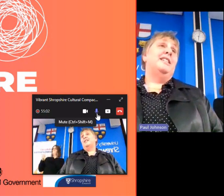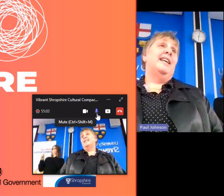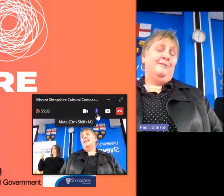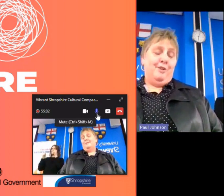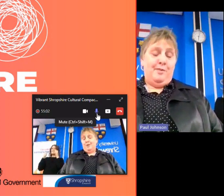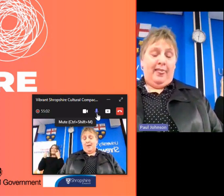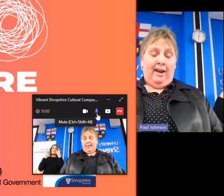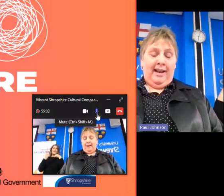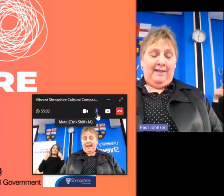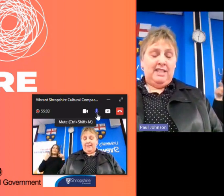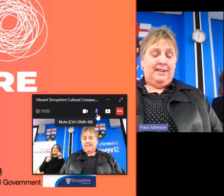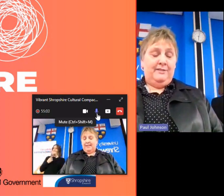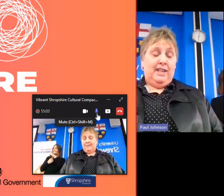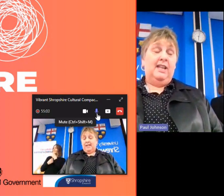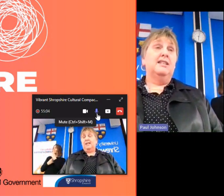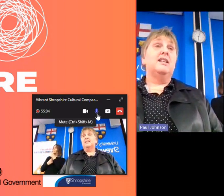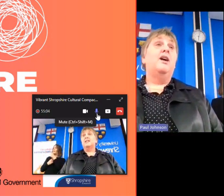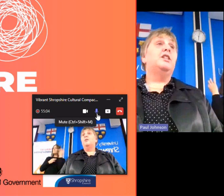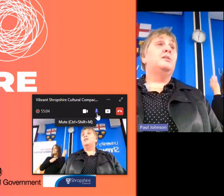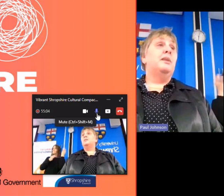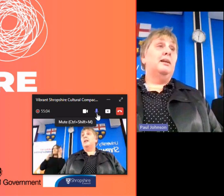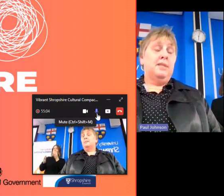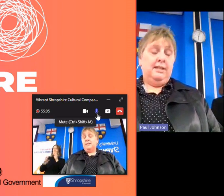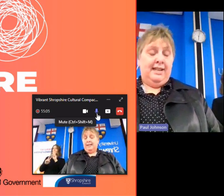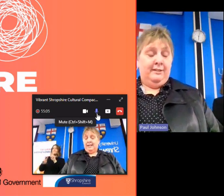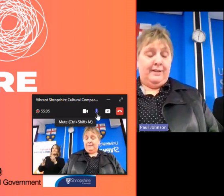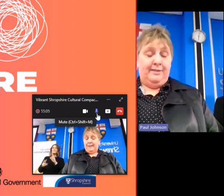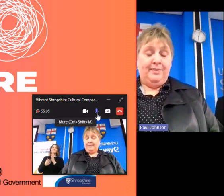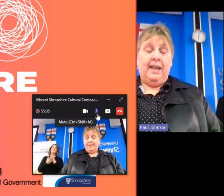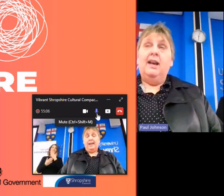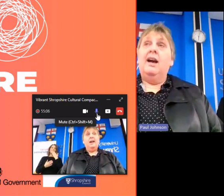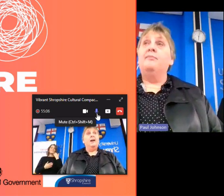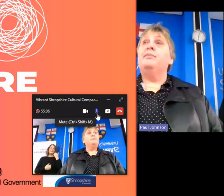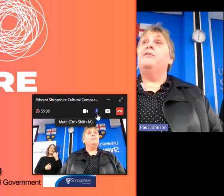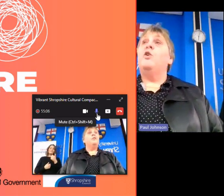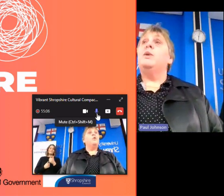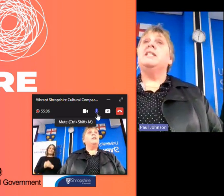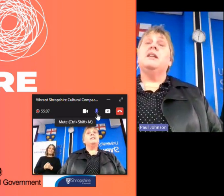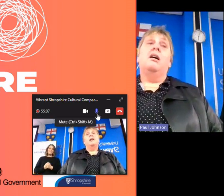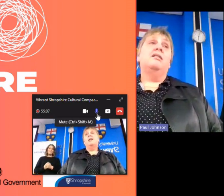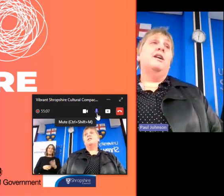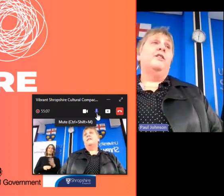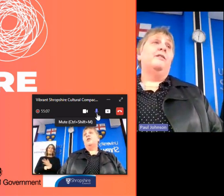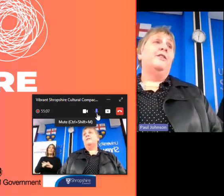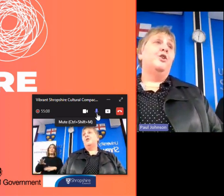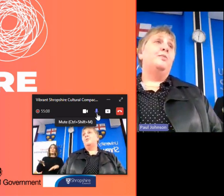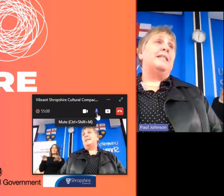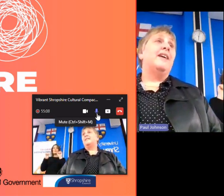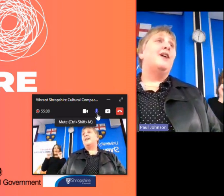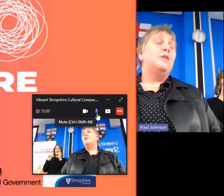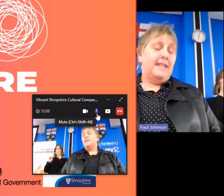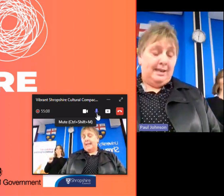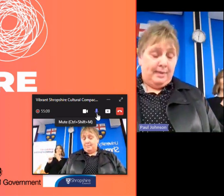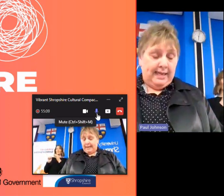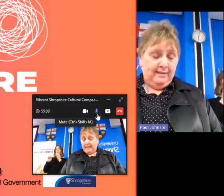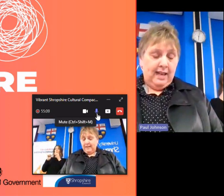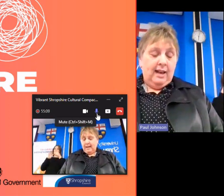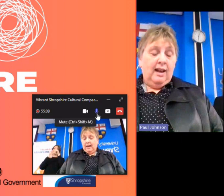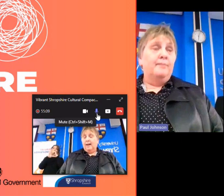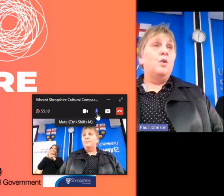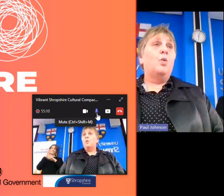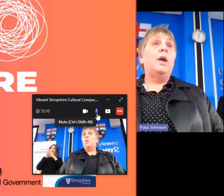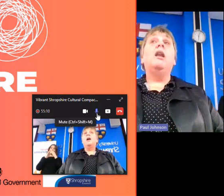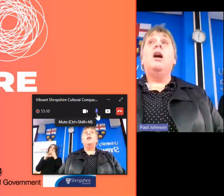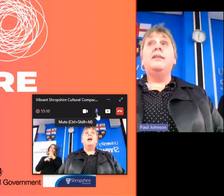and some faces in the room that i haven't seen for years which has been absolutely lovely um before we start i've got a few bits of housekeeping